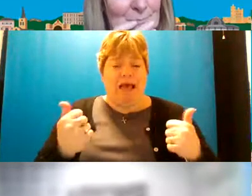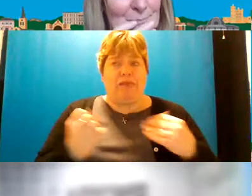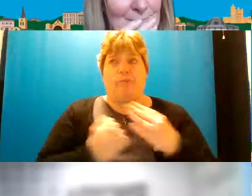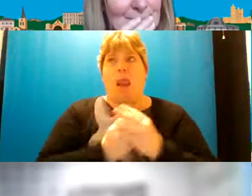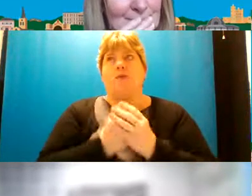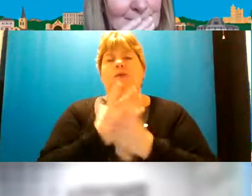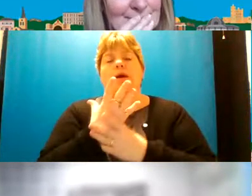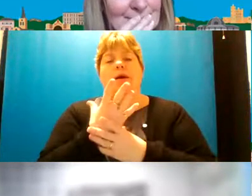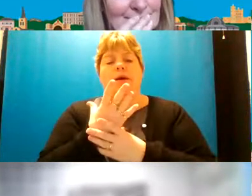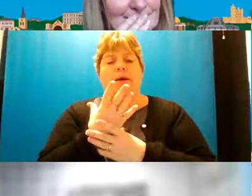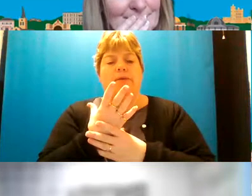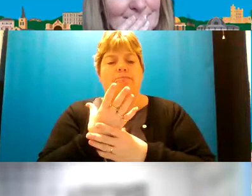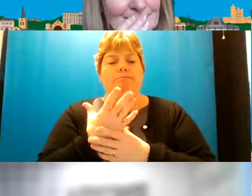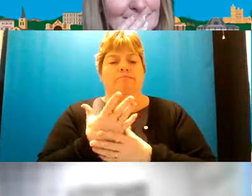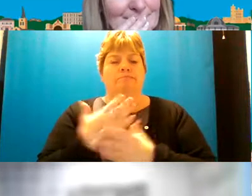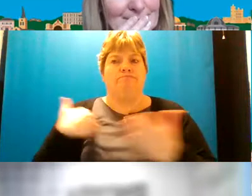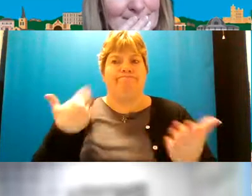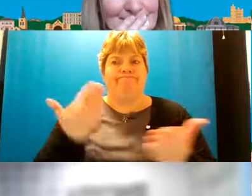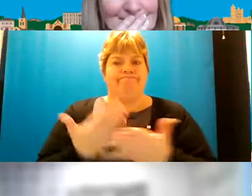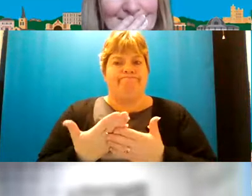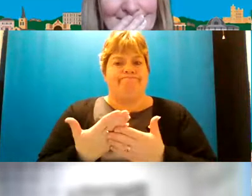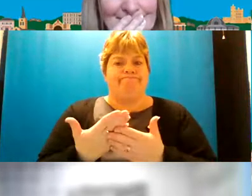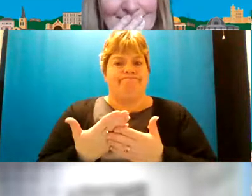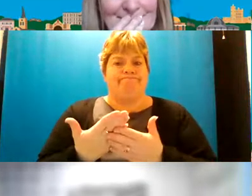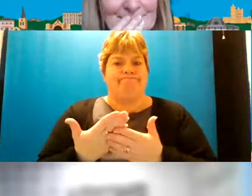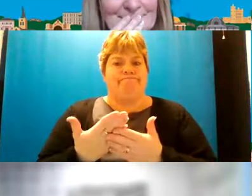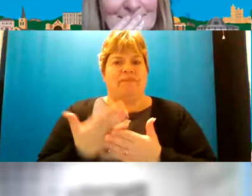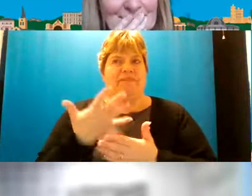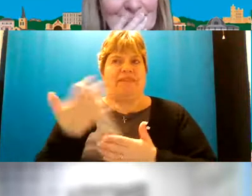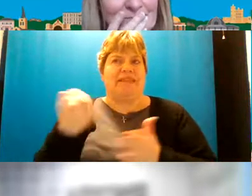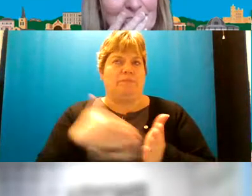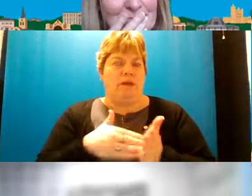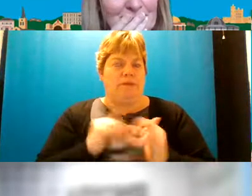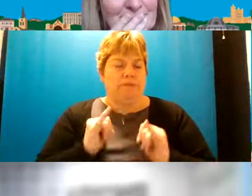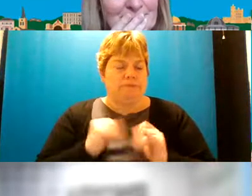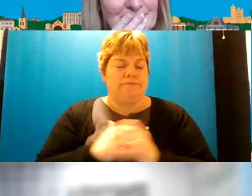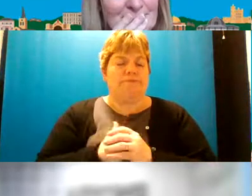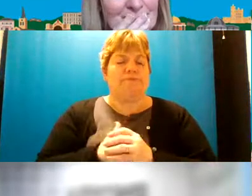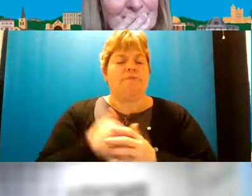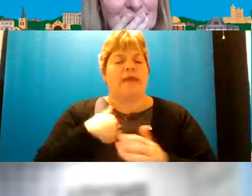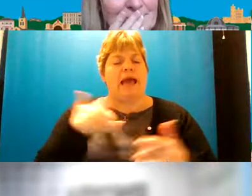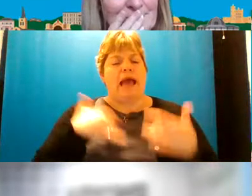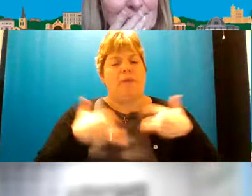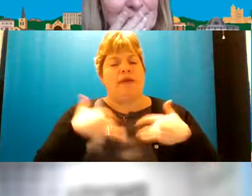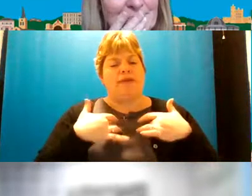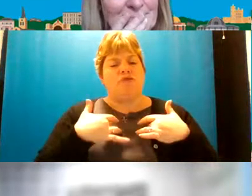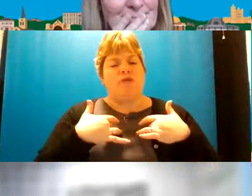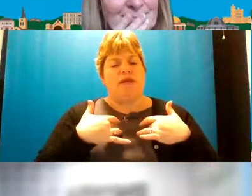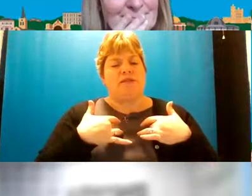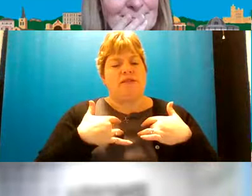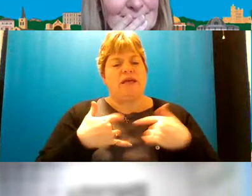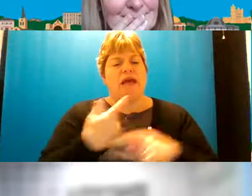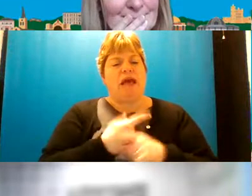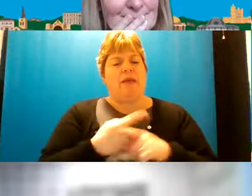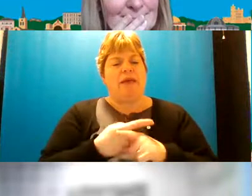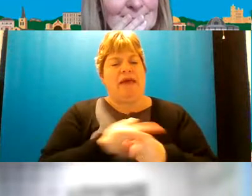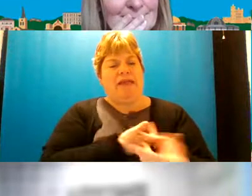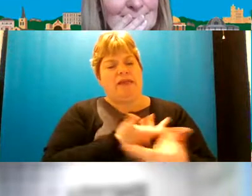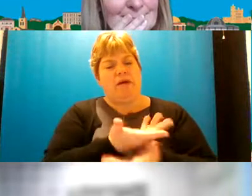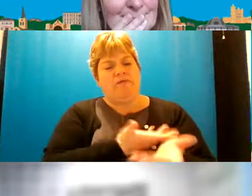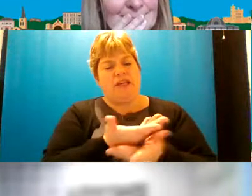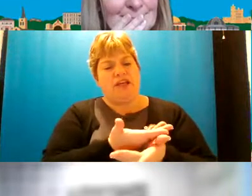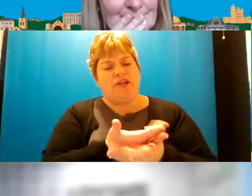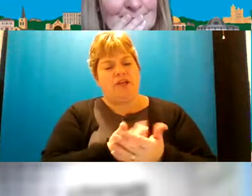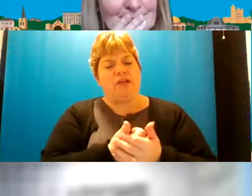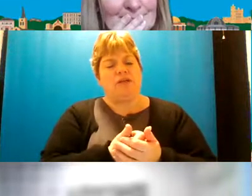gone into its own over the last sort of uh five six months i'm interested in of course it being about that dialogue um and i'm